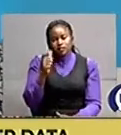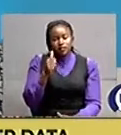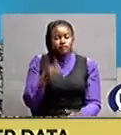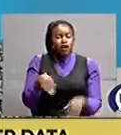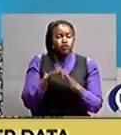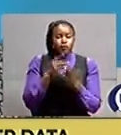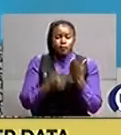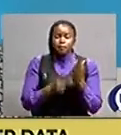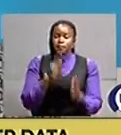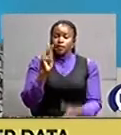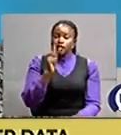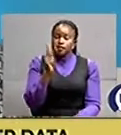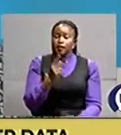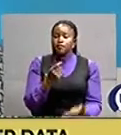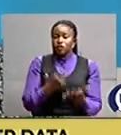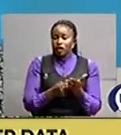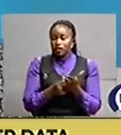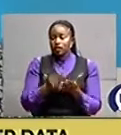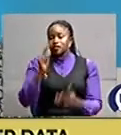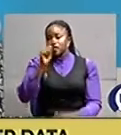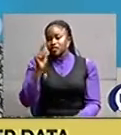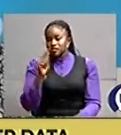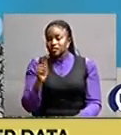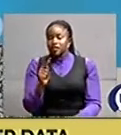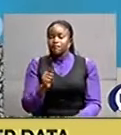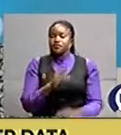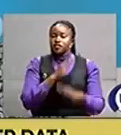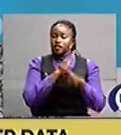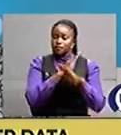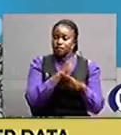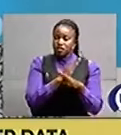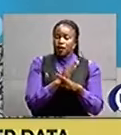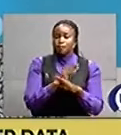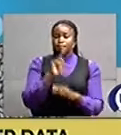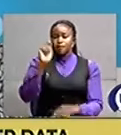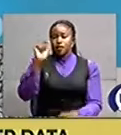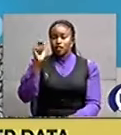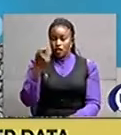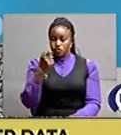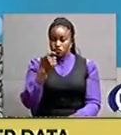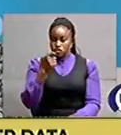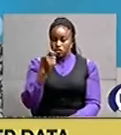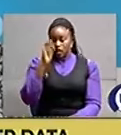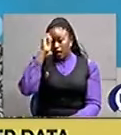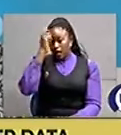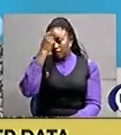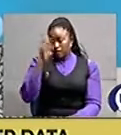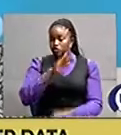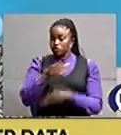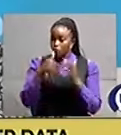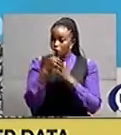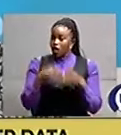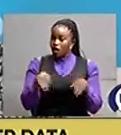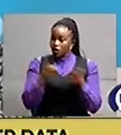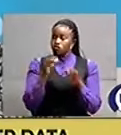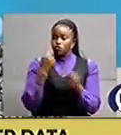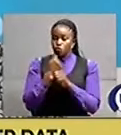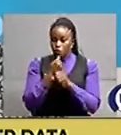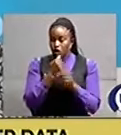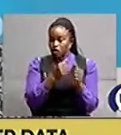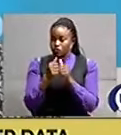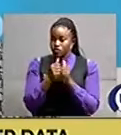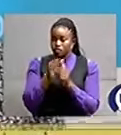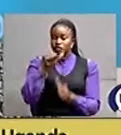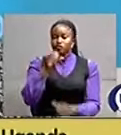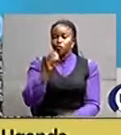Kenya, Uganda, Tanzania, Zambia and Malawi. Governments will be working closely with SOS and all